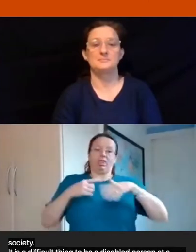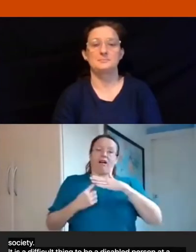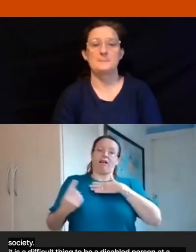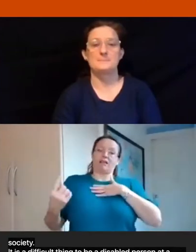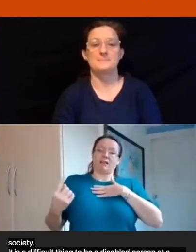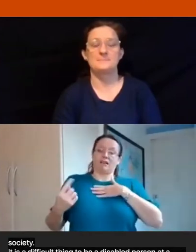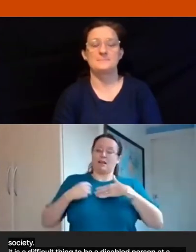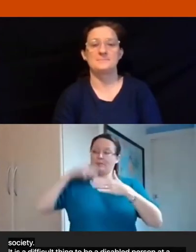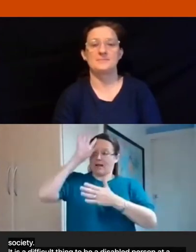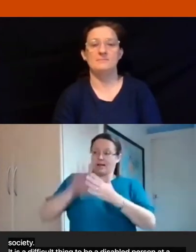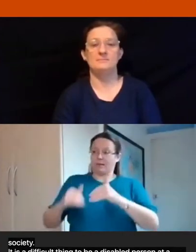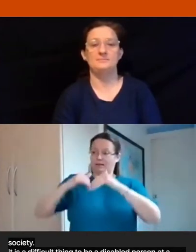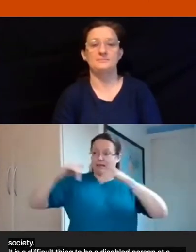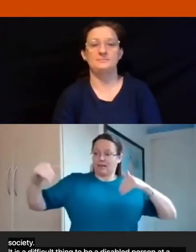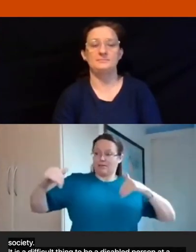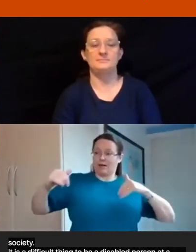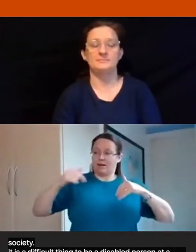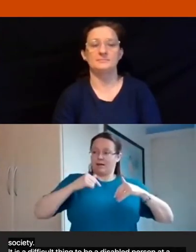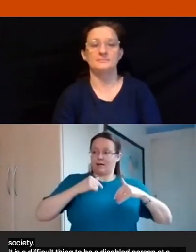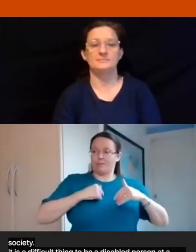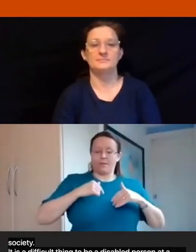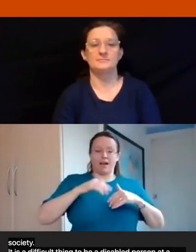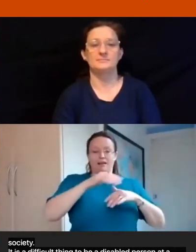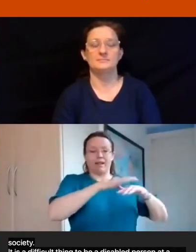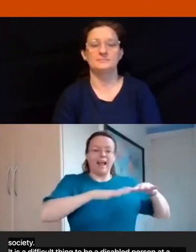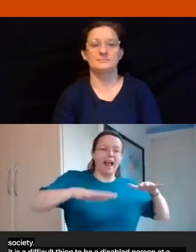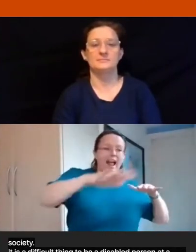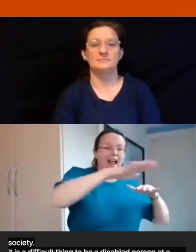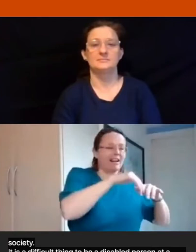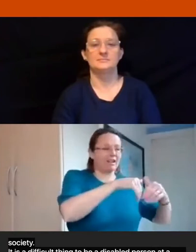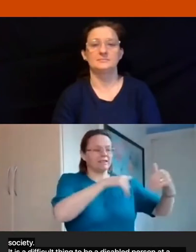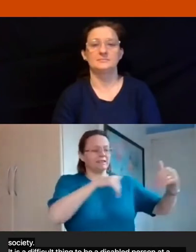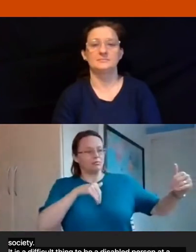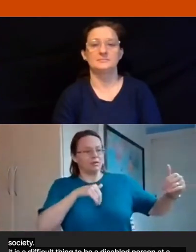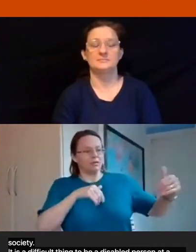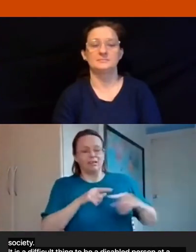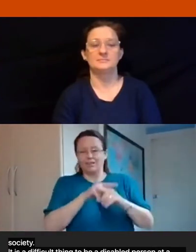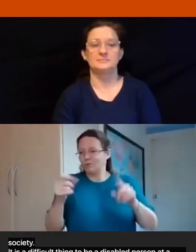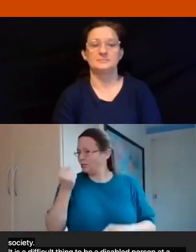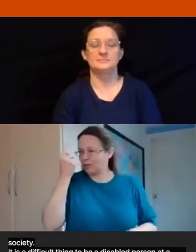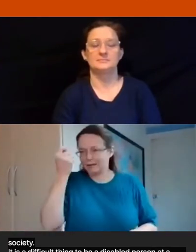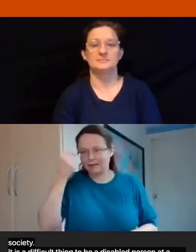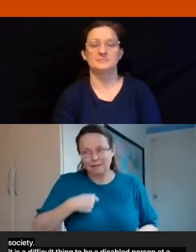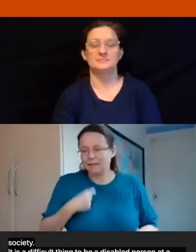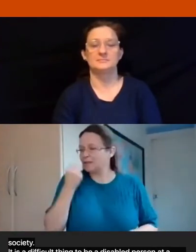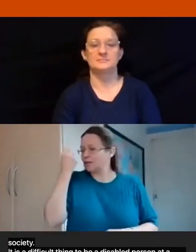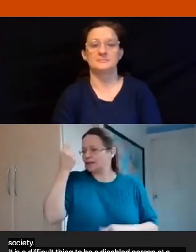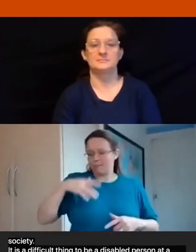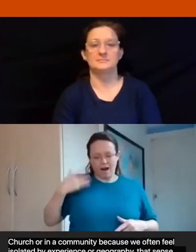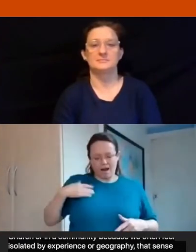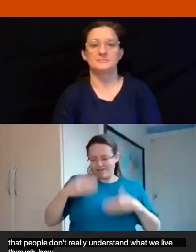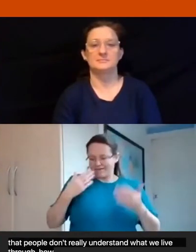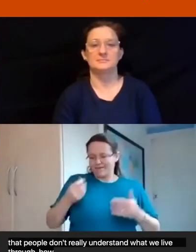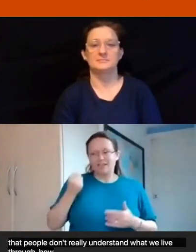that sense that people don't really understand what we live through how we feel it's easy to have